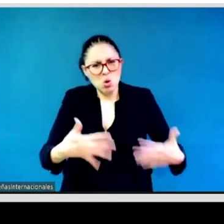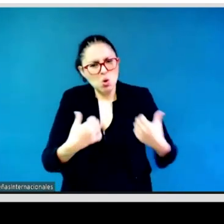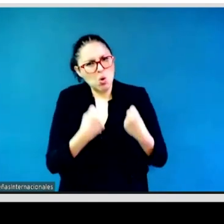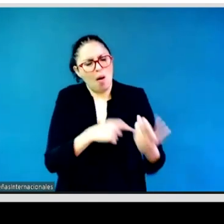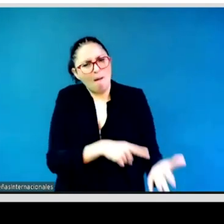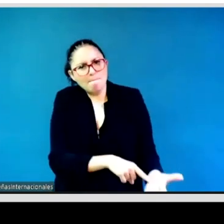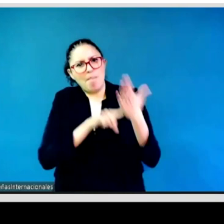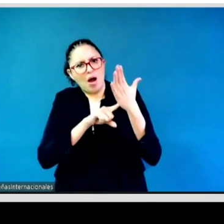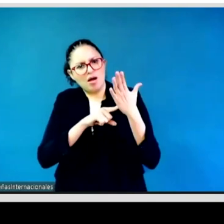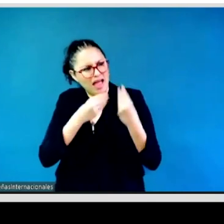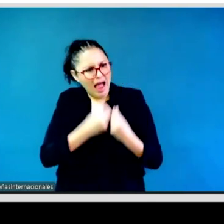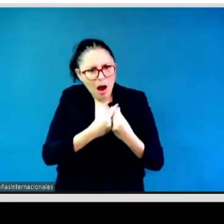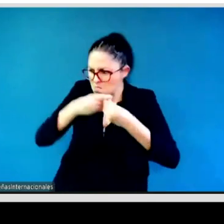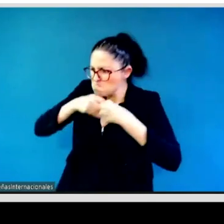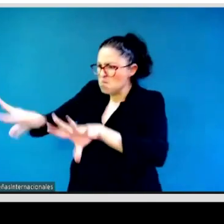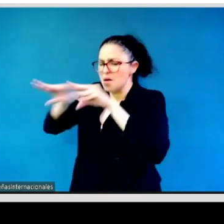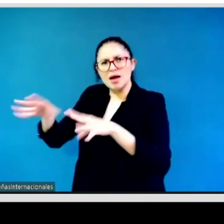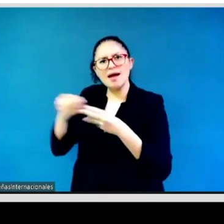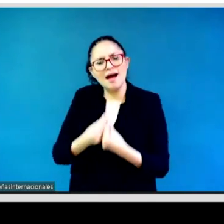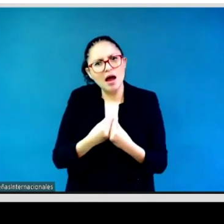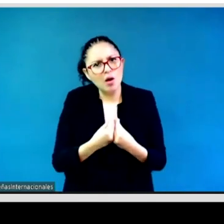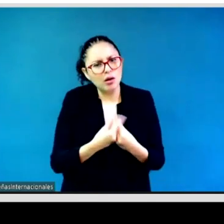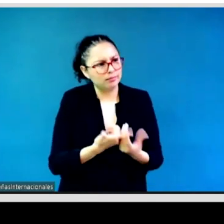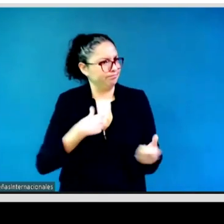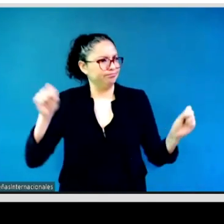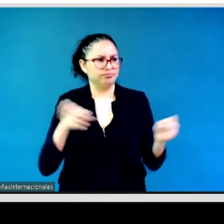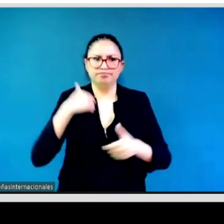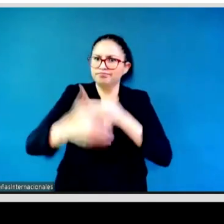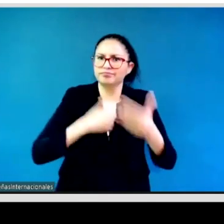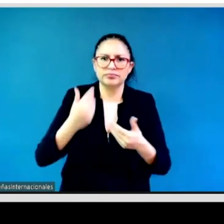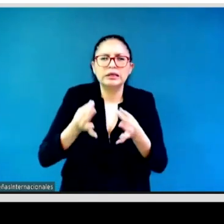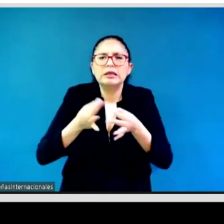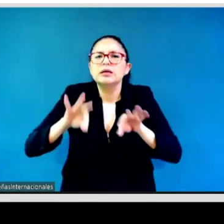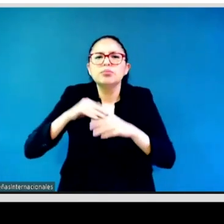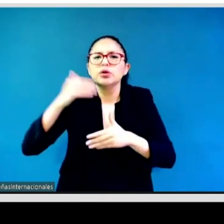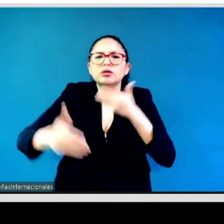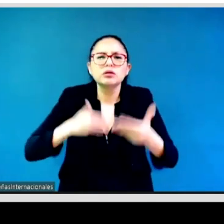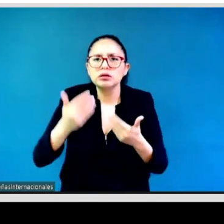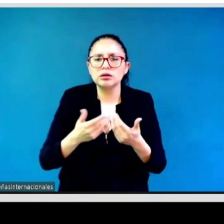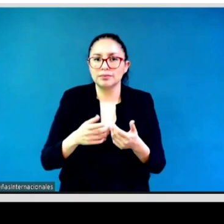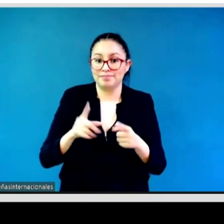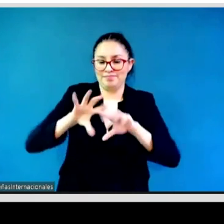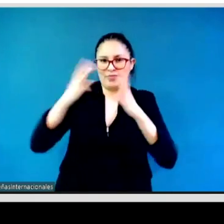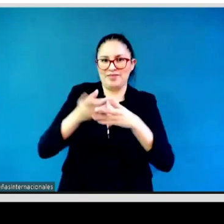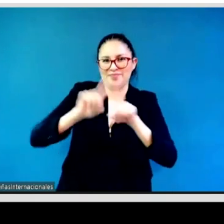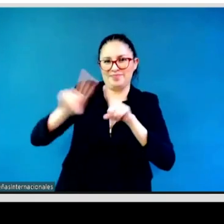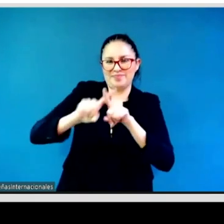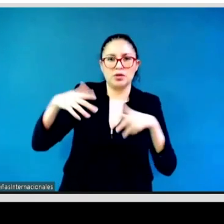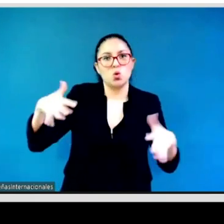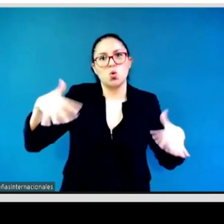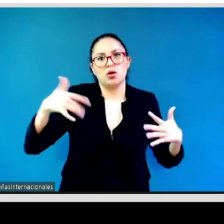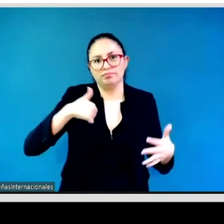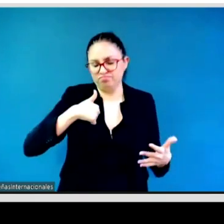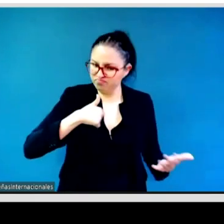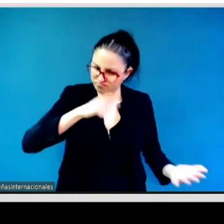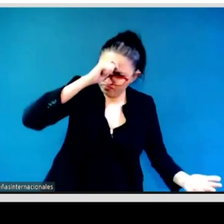important the feminist movement in the country like Mexico is to really challenge power, challenge injustice is